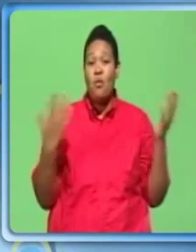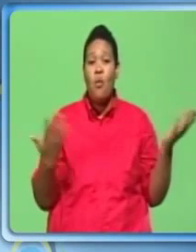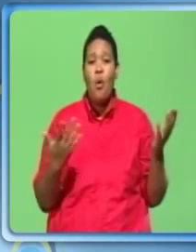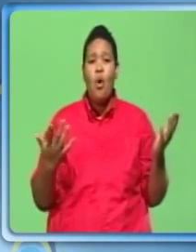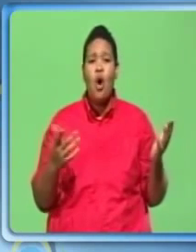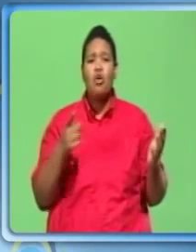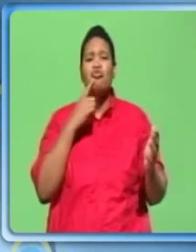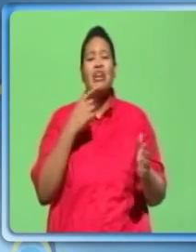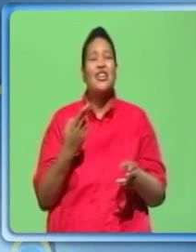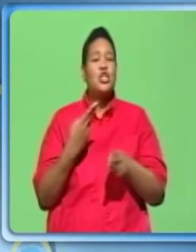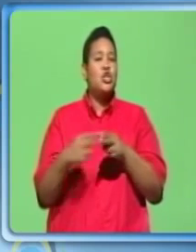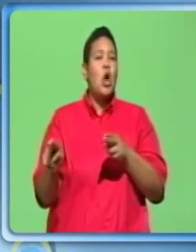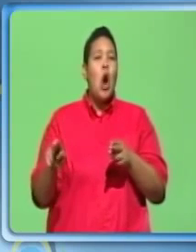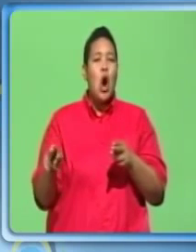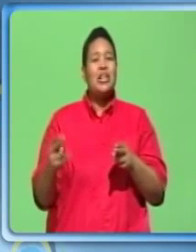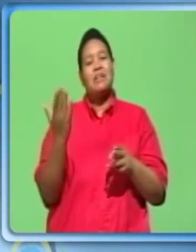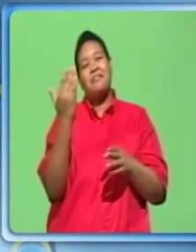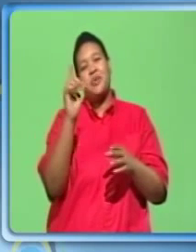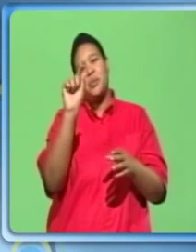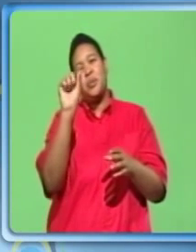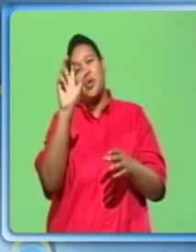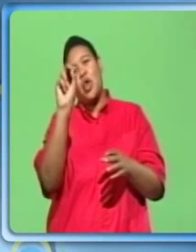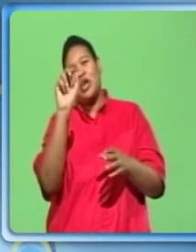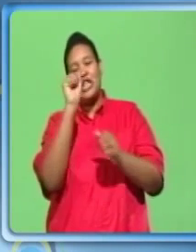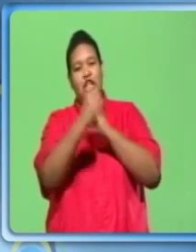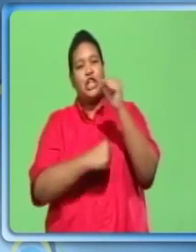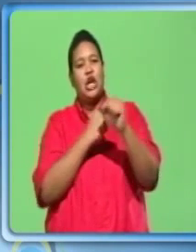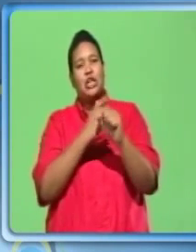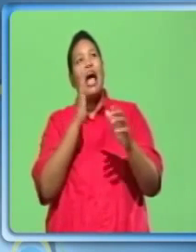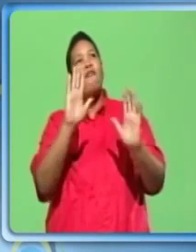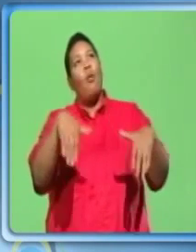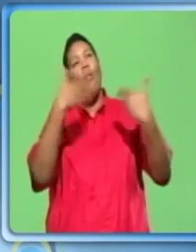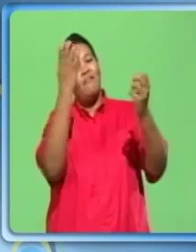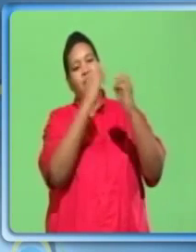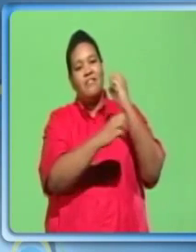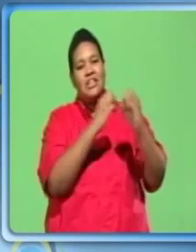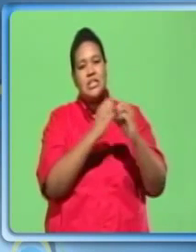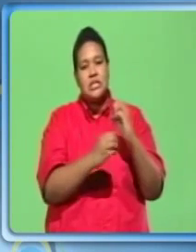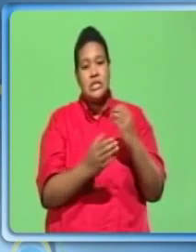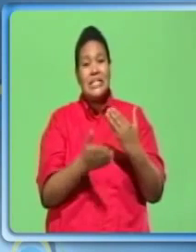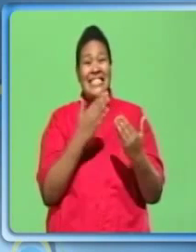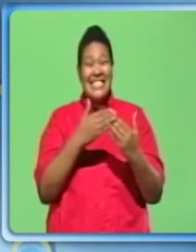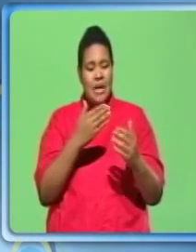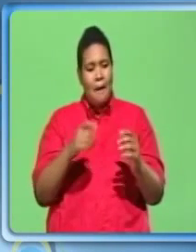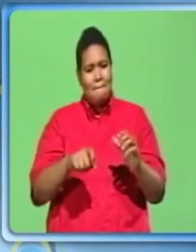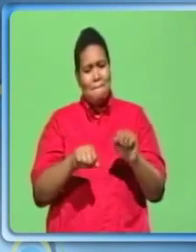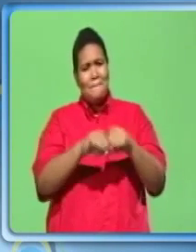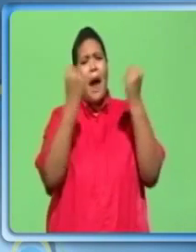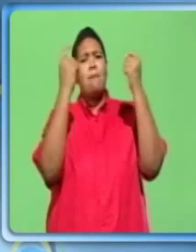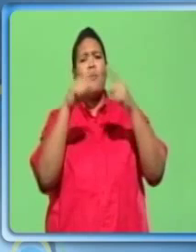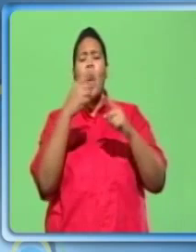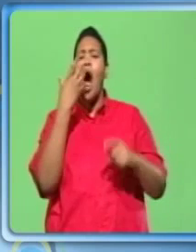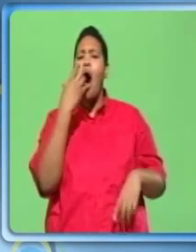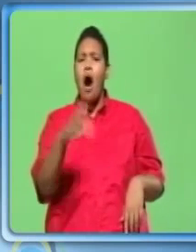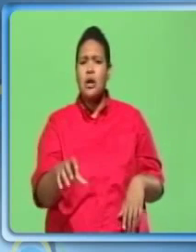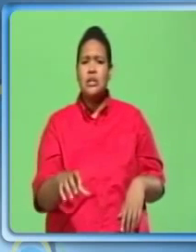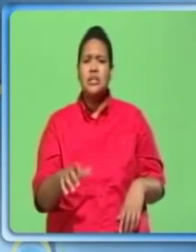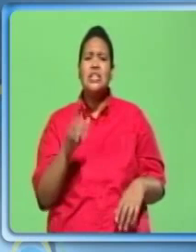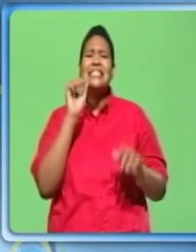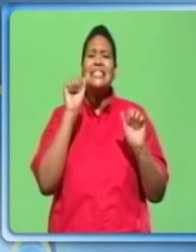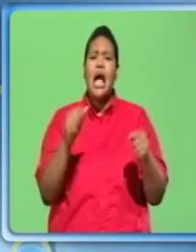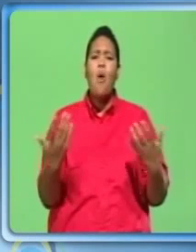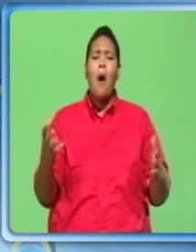short lifespan, 15 to 30 years. Scars easily when hot. Subject to mildew